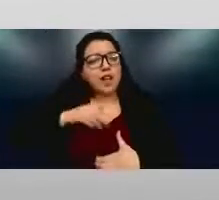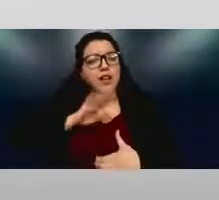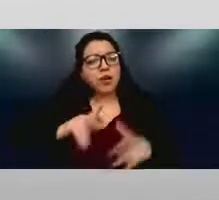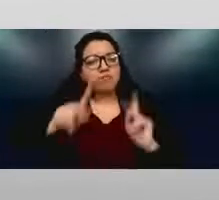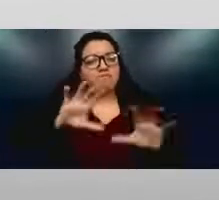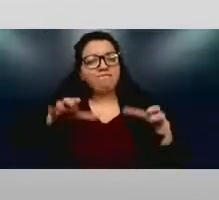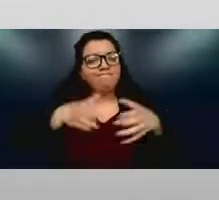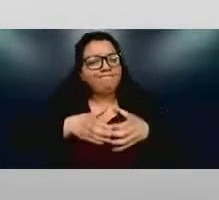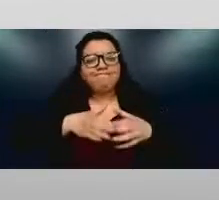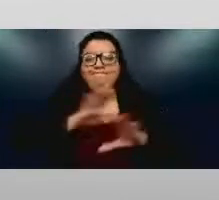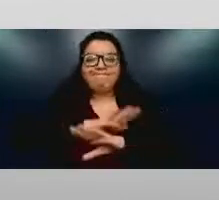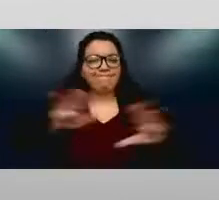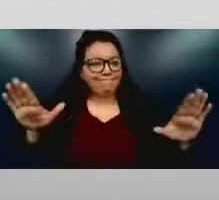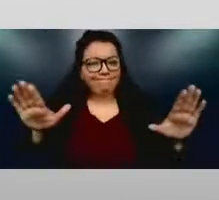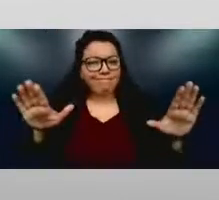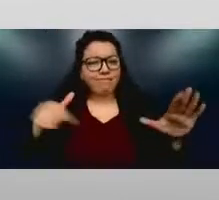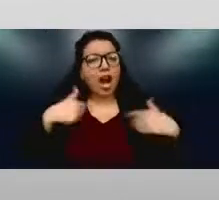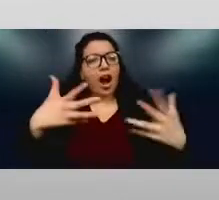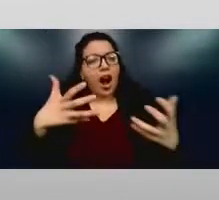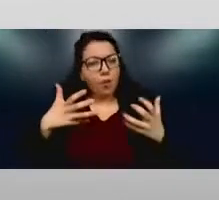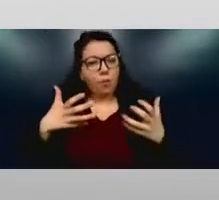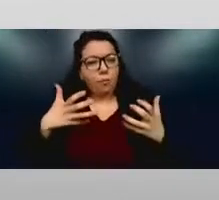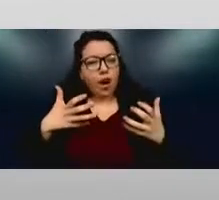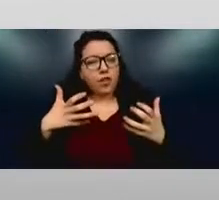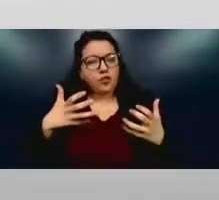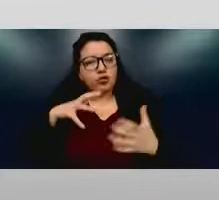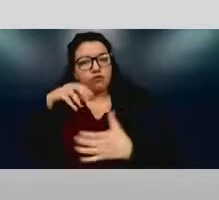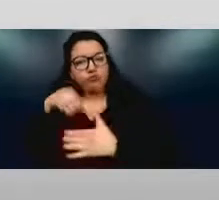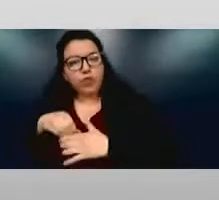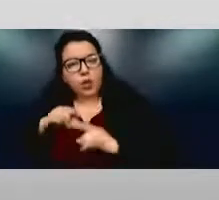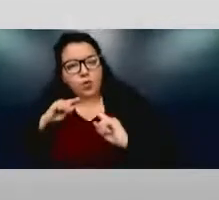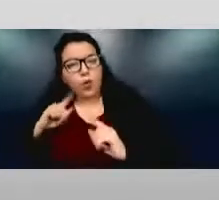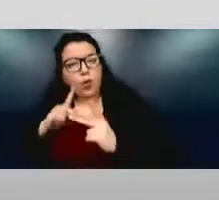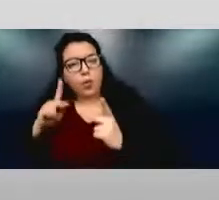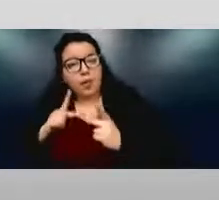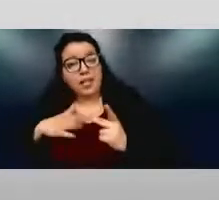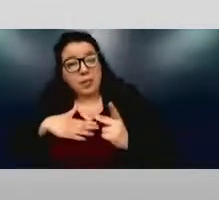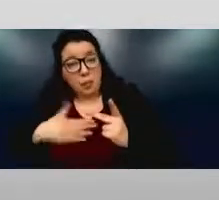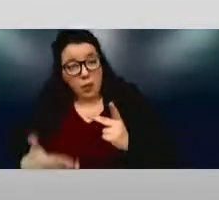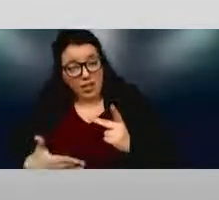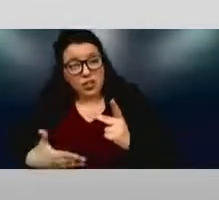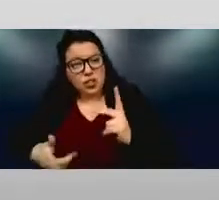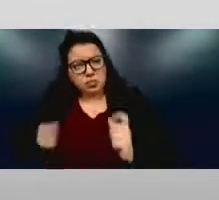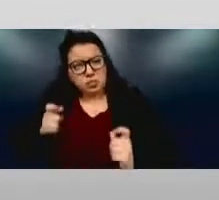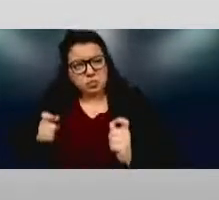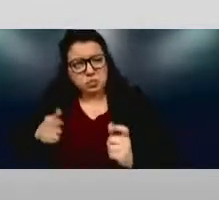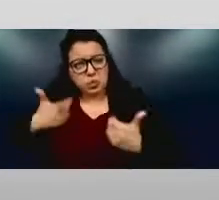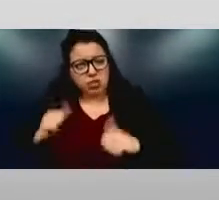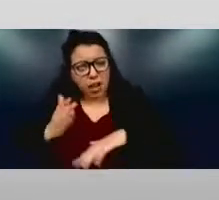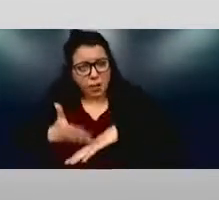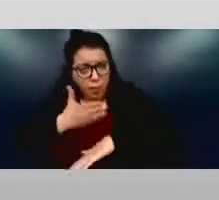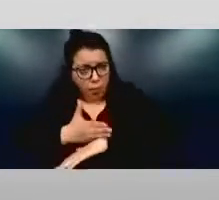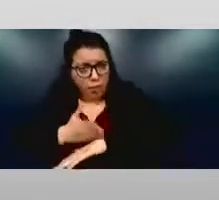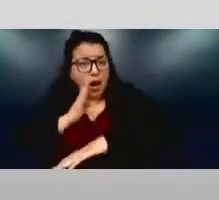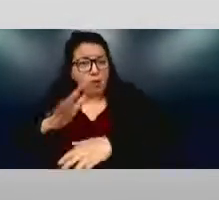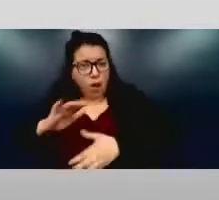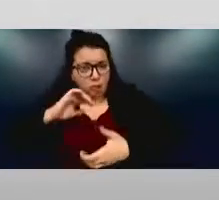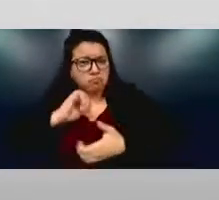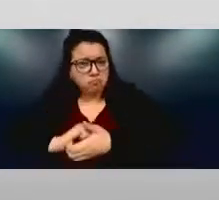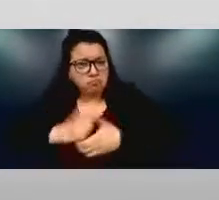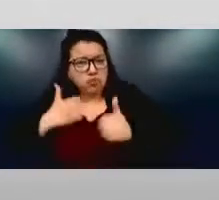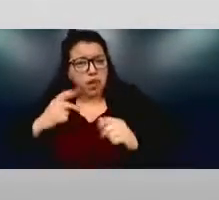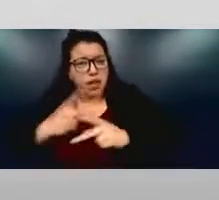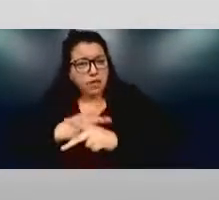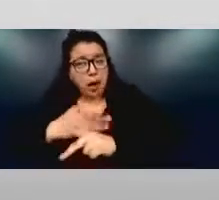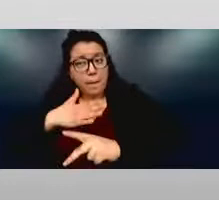acknowledges the fact that they still have room to improve, and that they're going to work with me to then figure out what accessibility needs